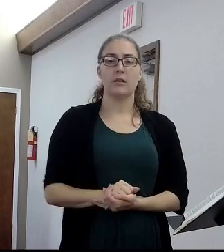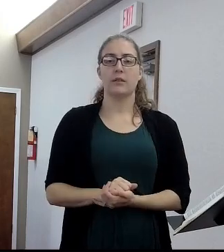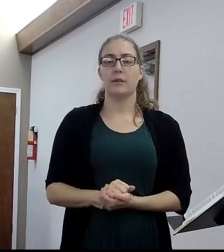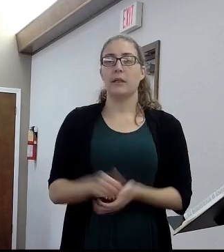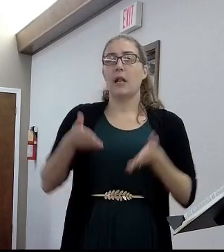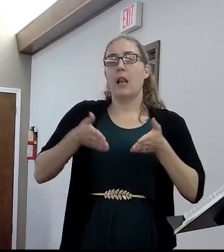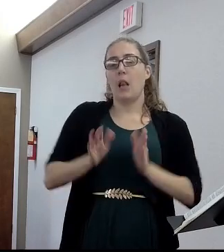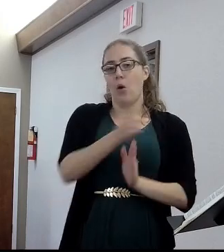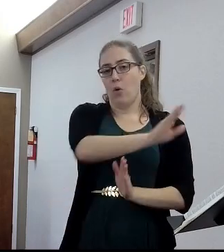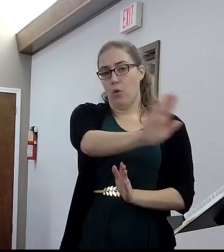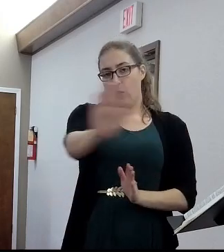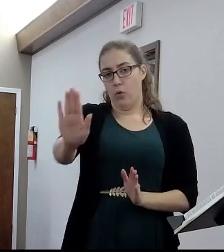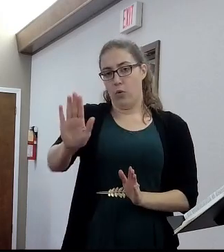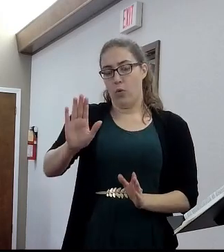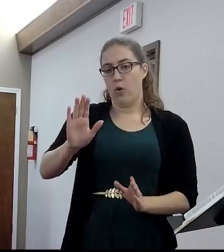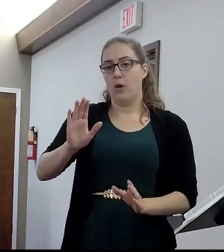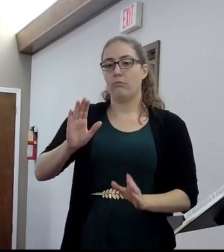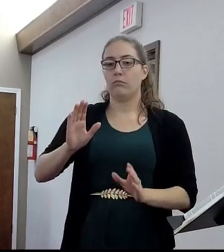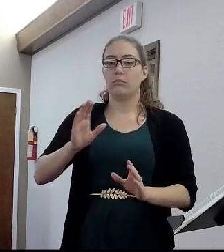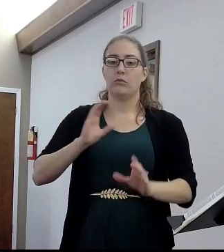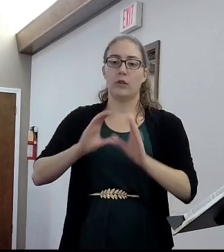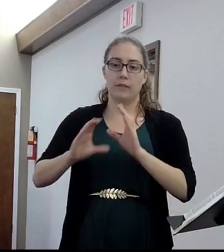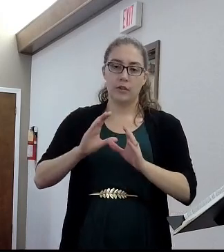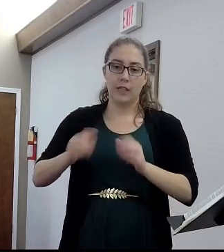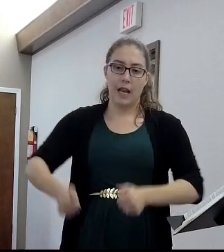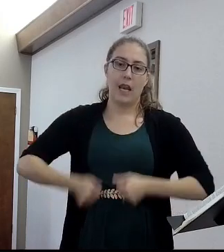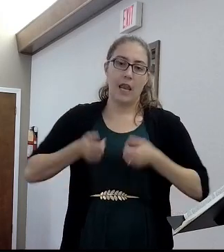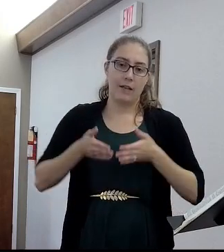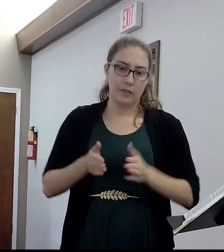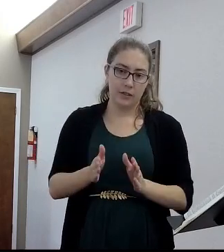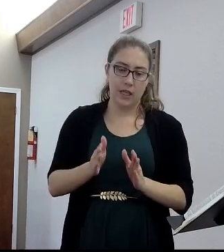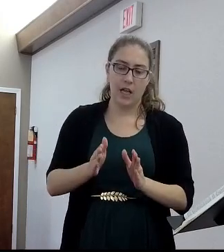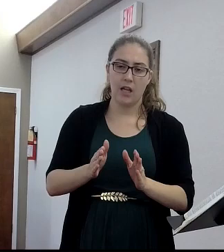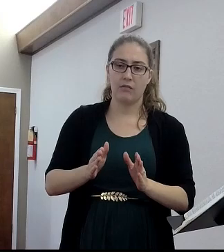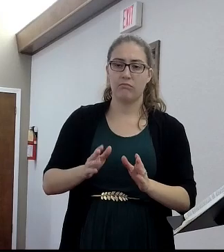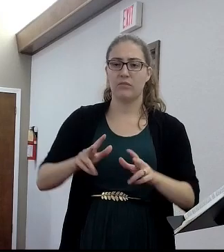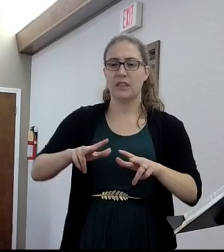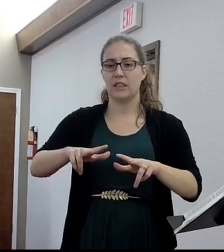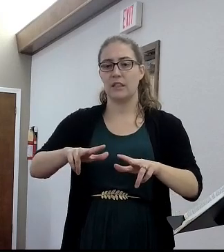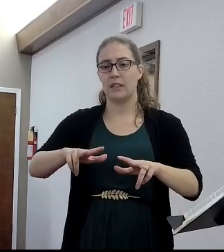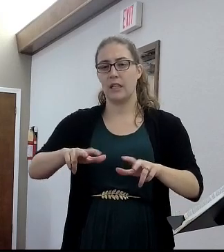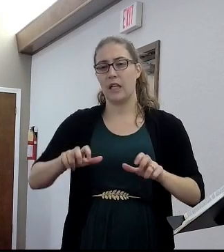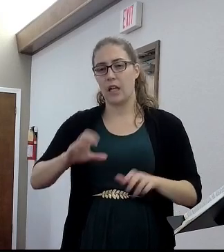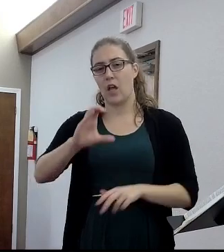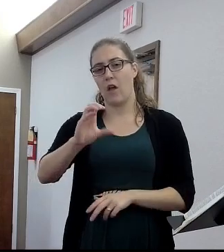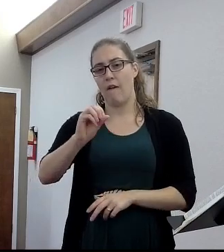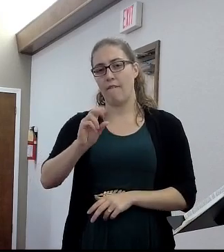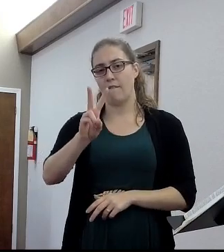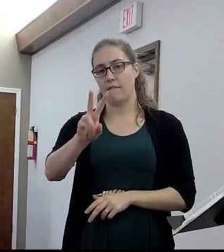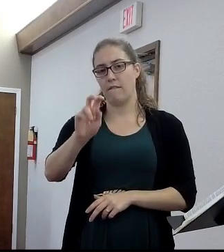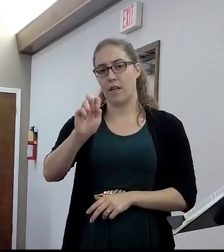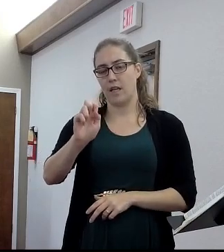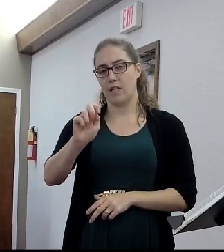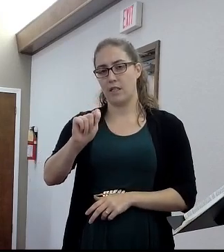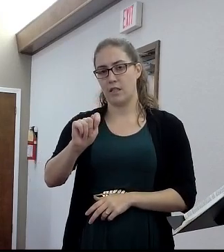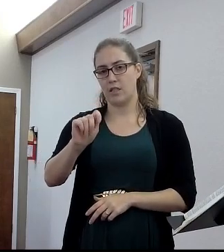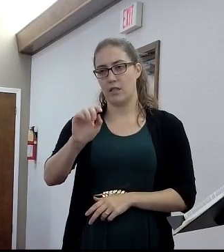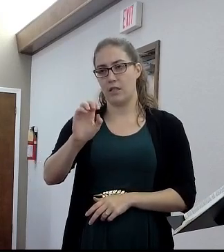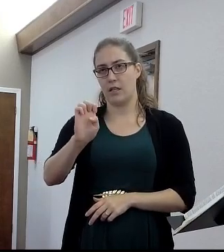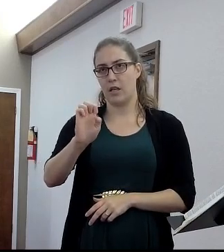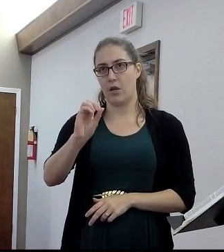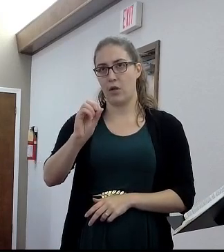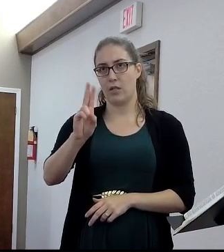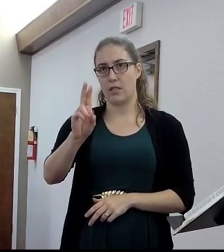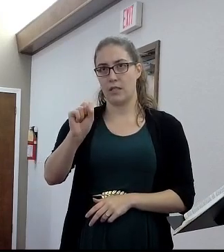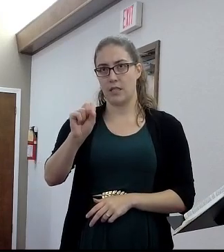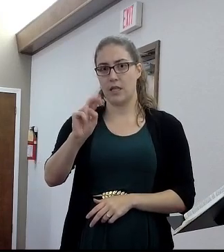Let your conversation, your lifestyle, be without covetousness. We understand what covetousness is. It's the greed, it's the love of money, right? Like, just